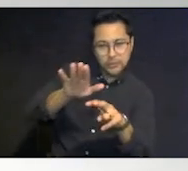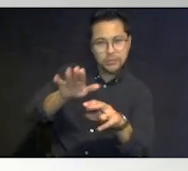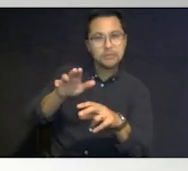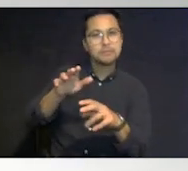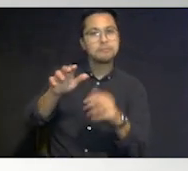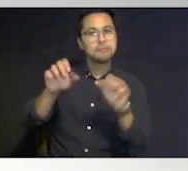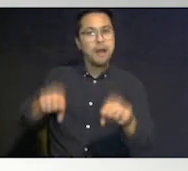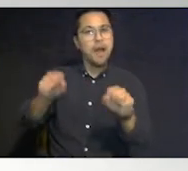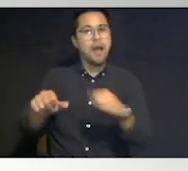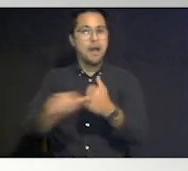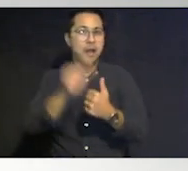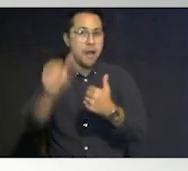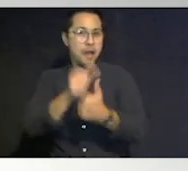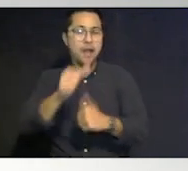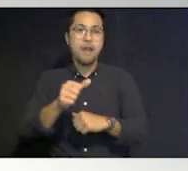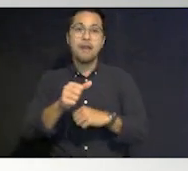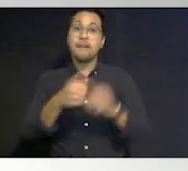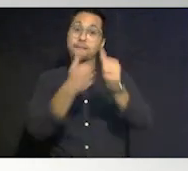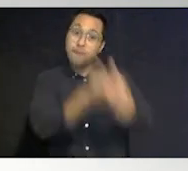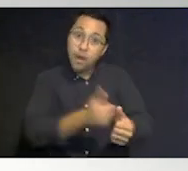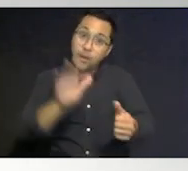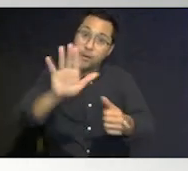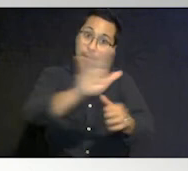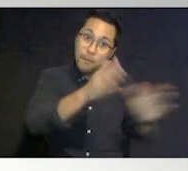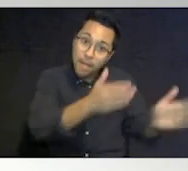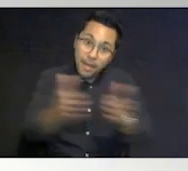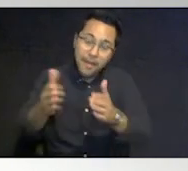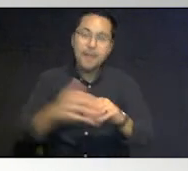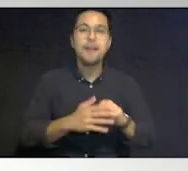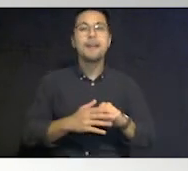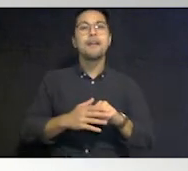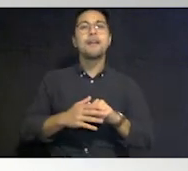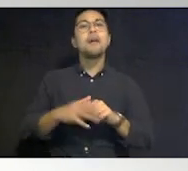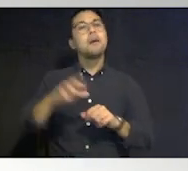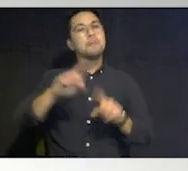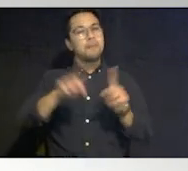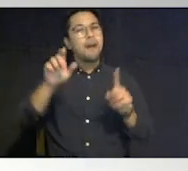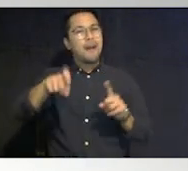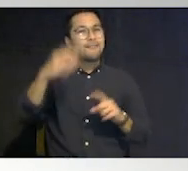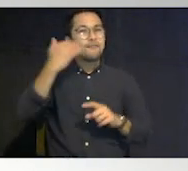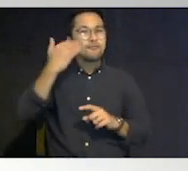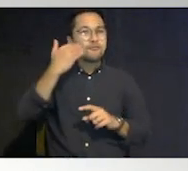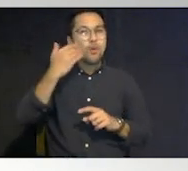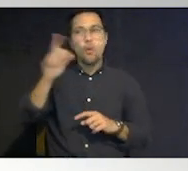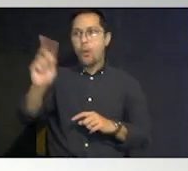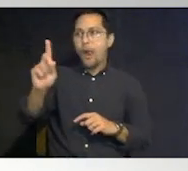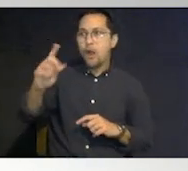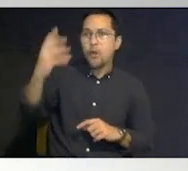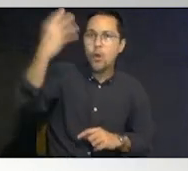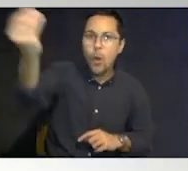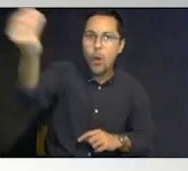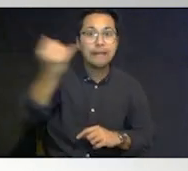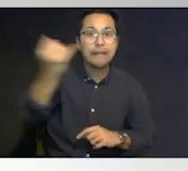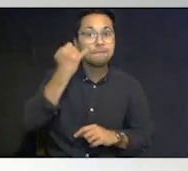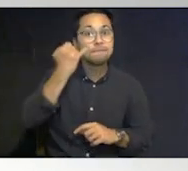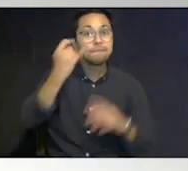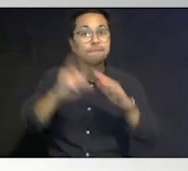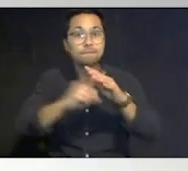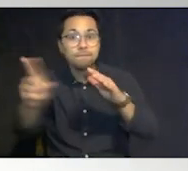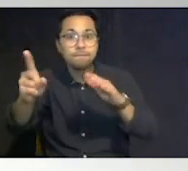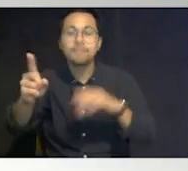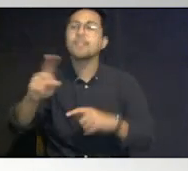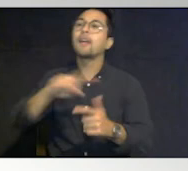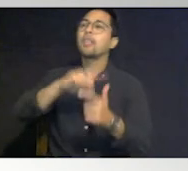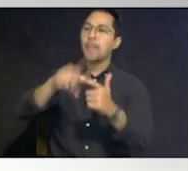evacuating may be part of your plan but you certainly want to know where you're going and that you have a safe place to to stay once you